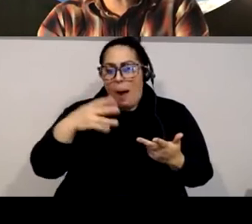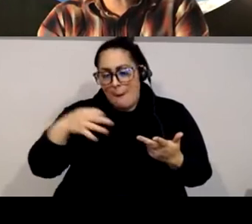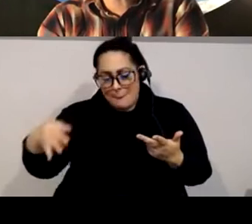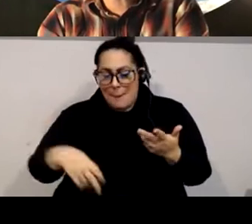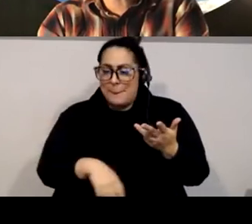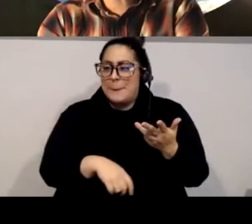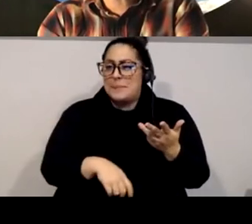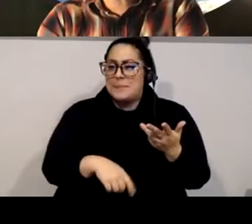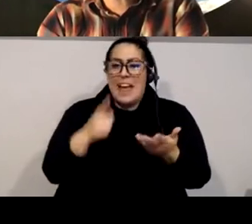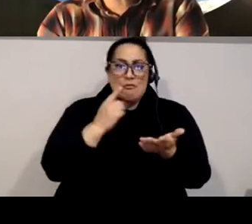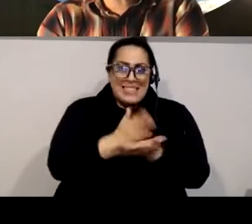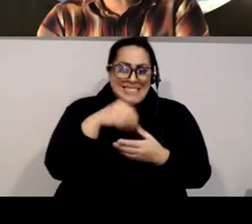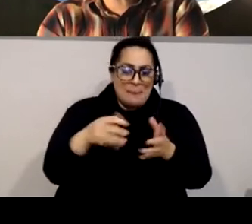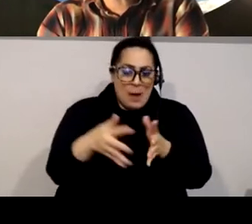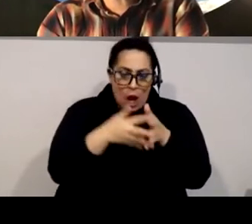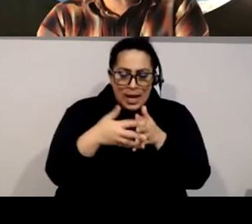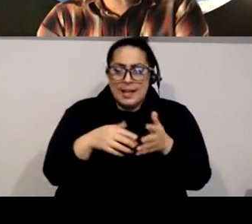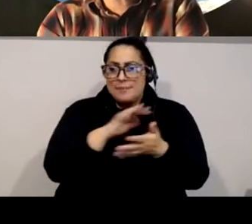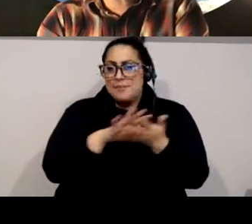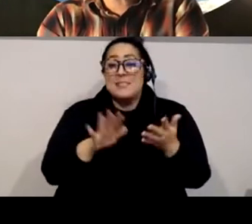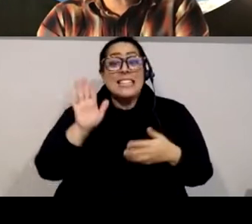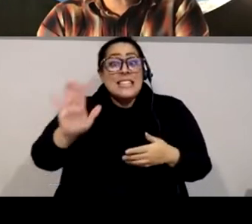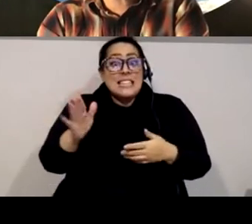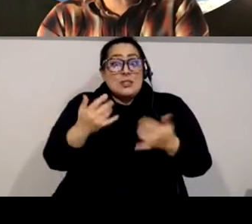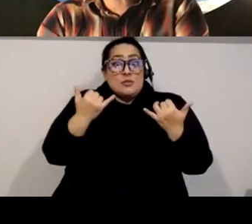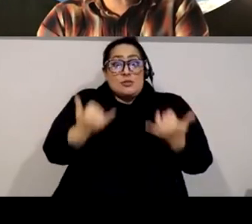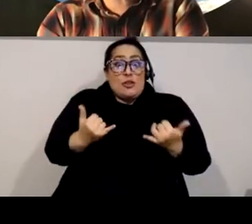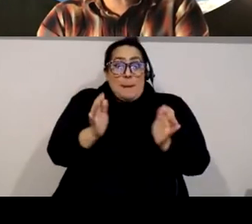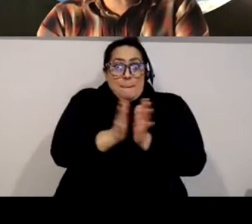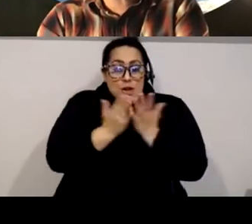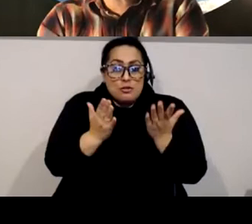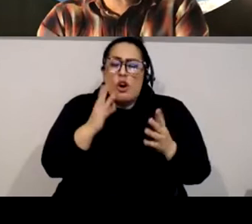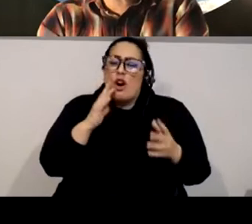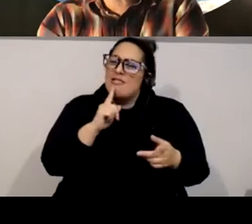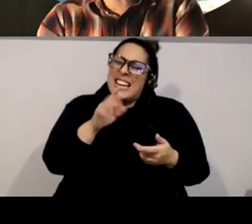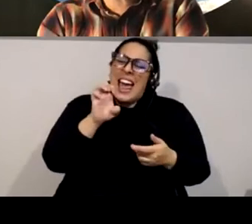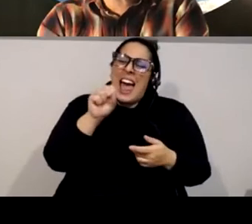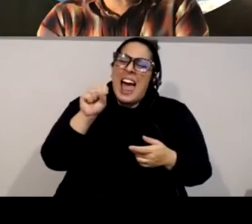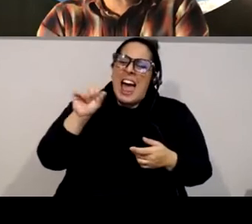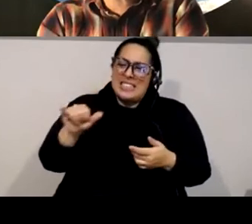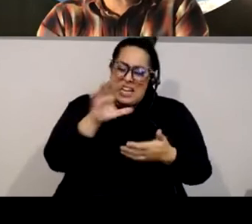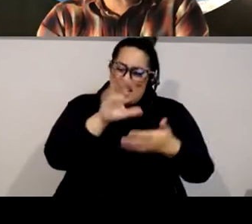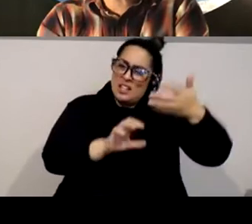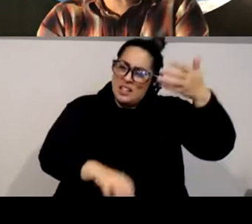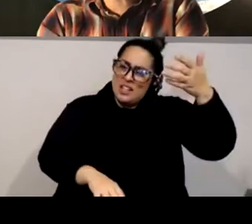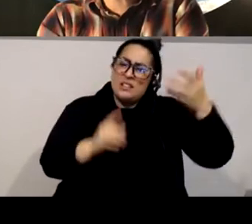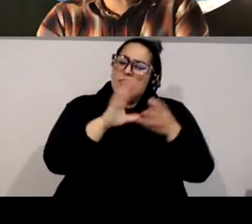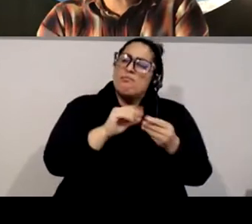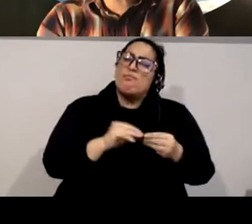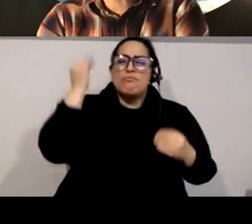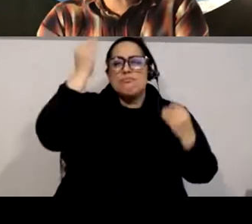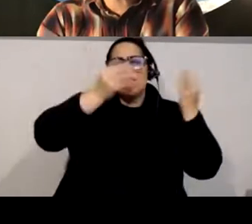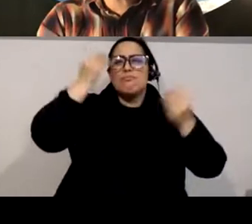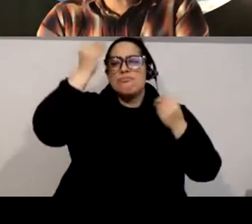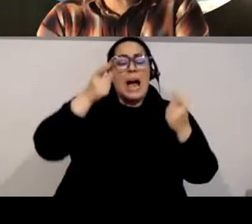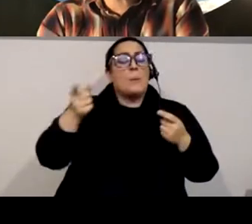His latest book, our collection of essays, We Gone Be All Right, Notes on Race and Resegregation, was published in September